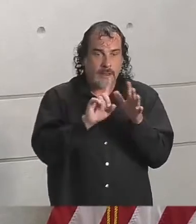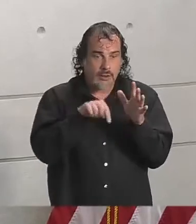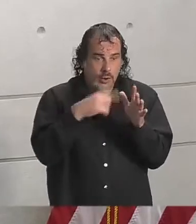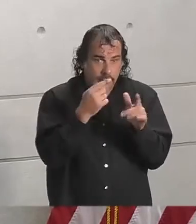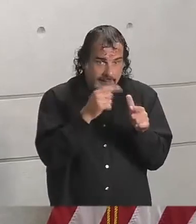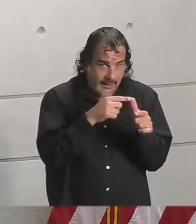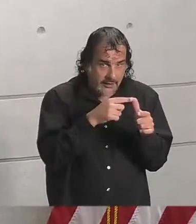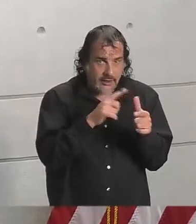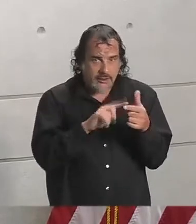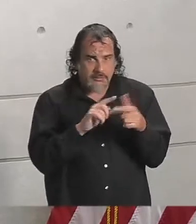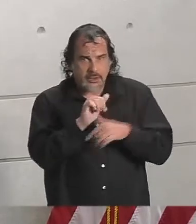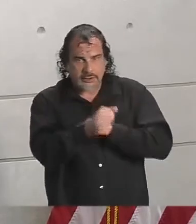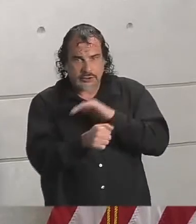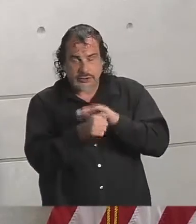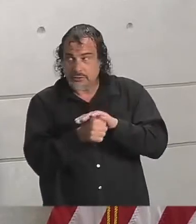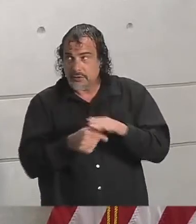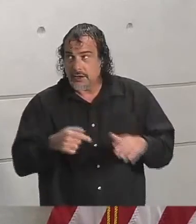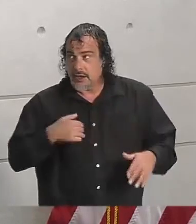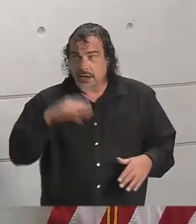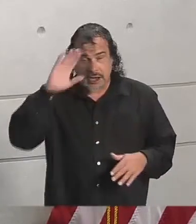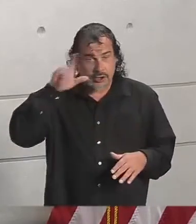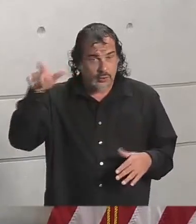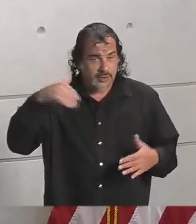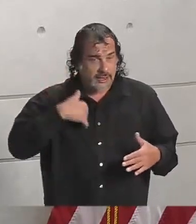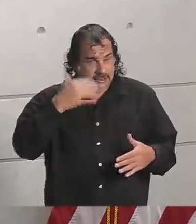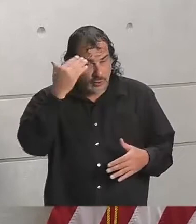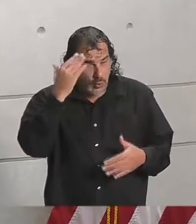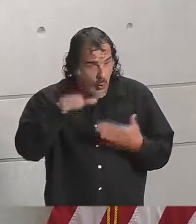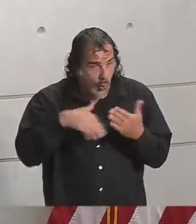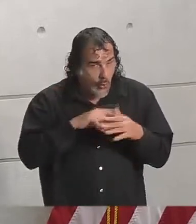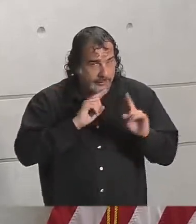that, but also shelters, because I know that he has that information.